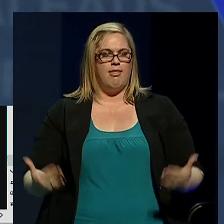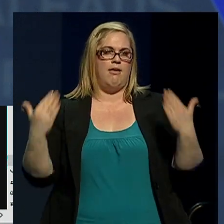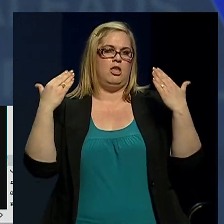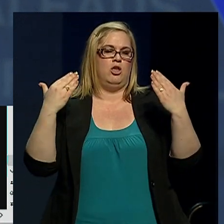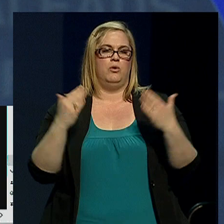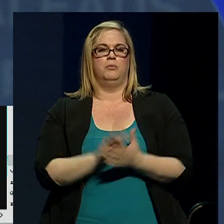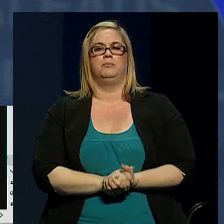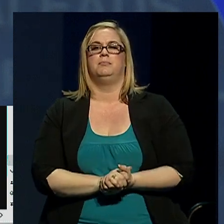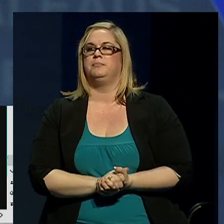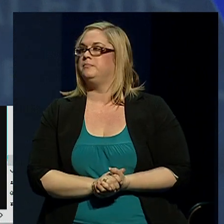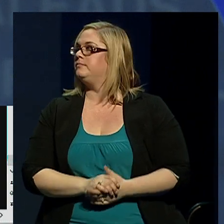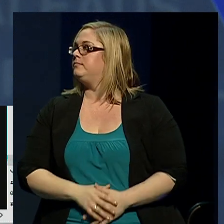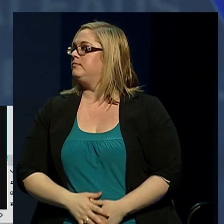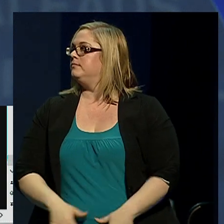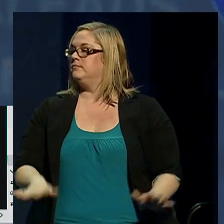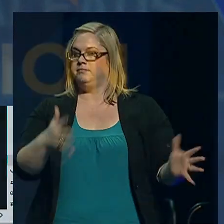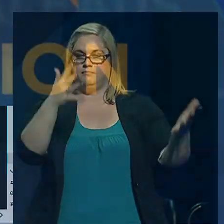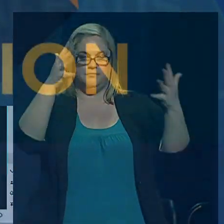much.